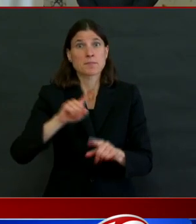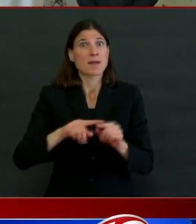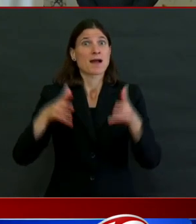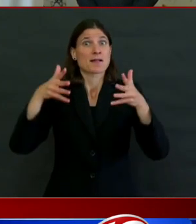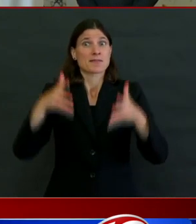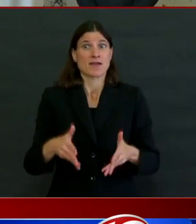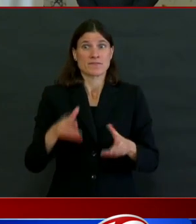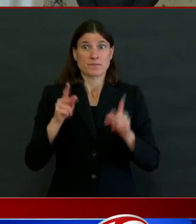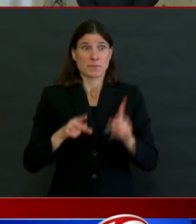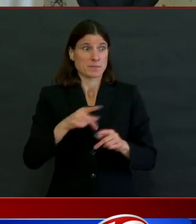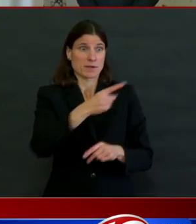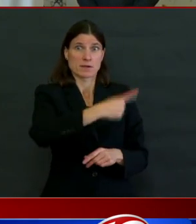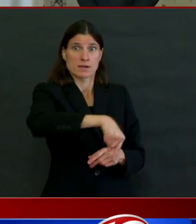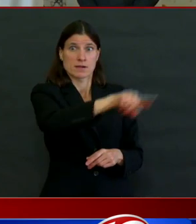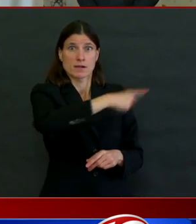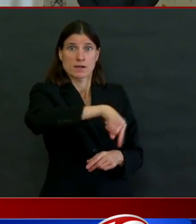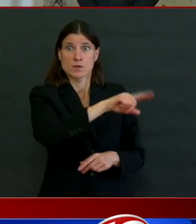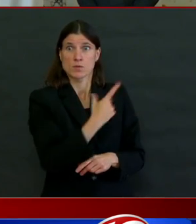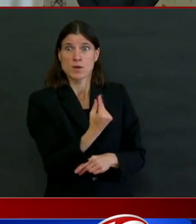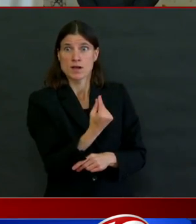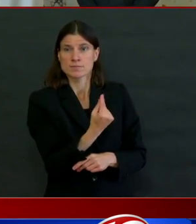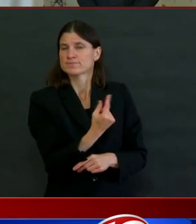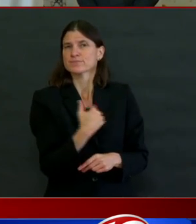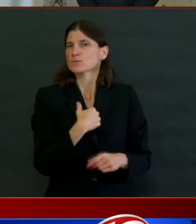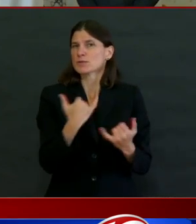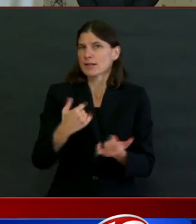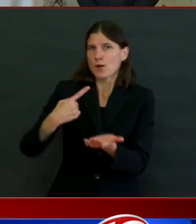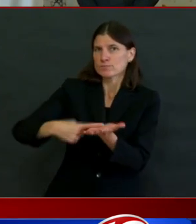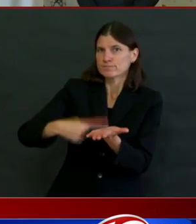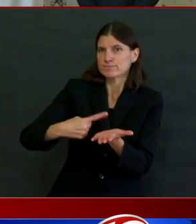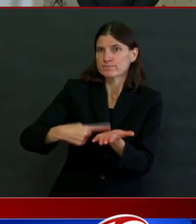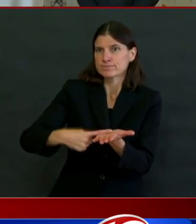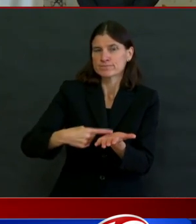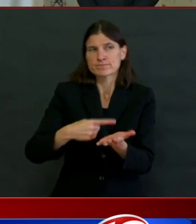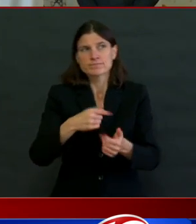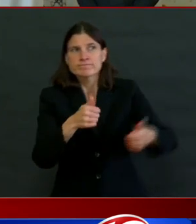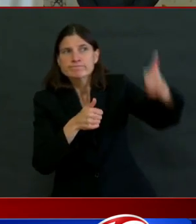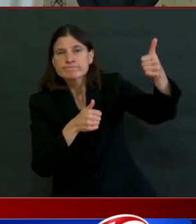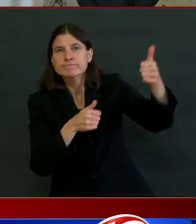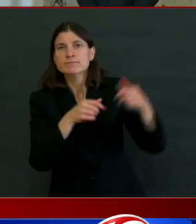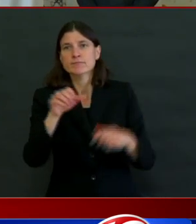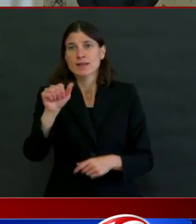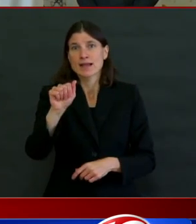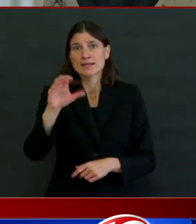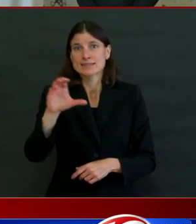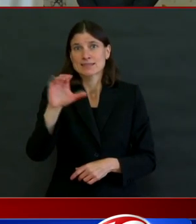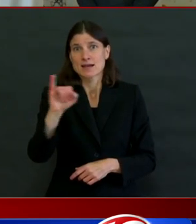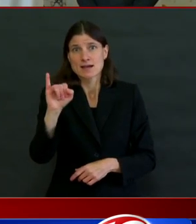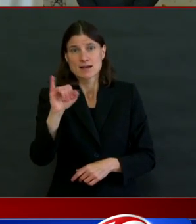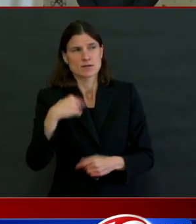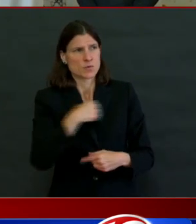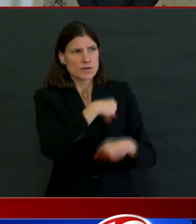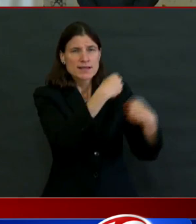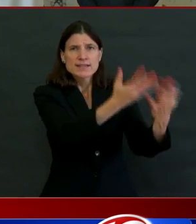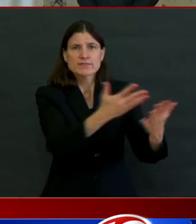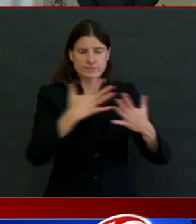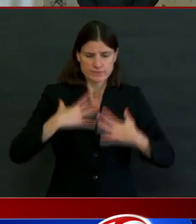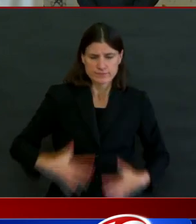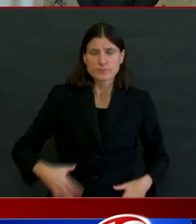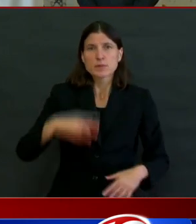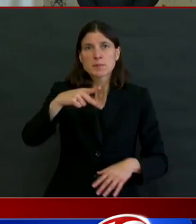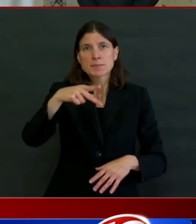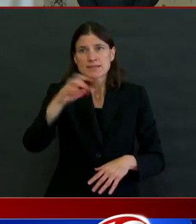we're ramping up testing, make sure we're doing our best to provide PPE, doing our very best to clean the